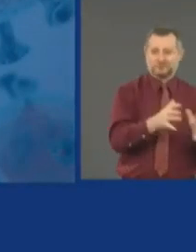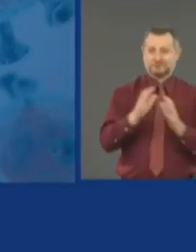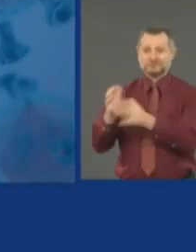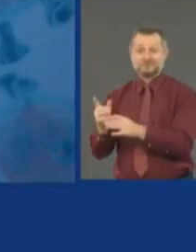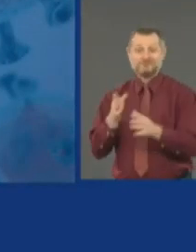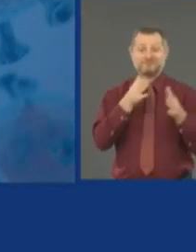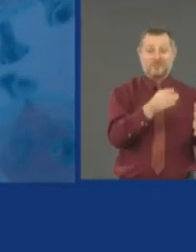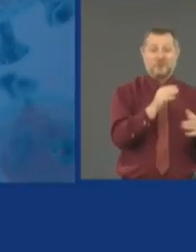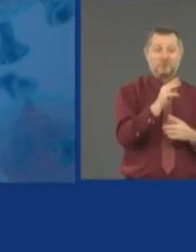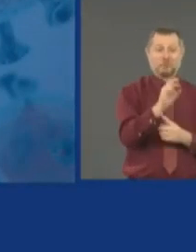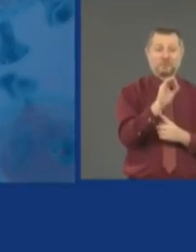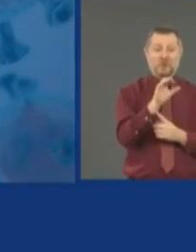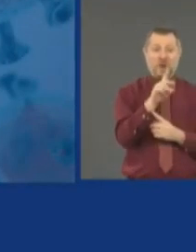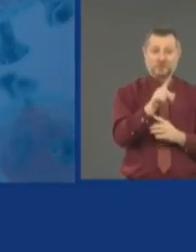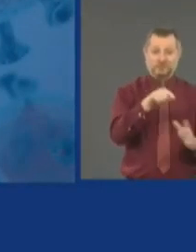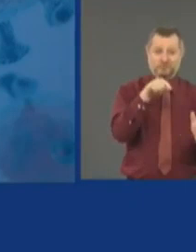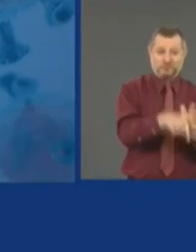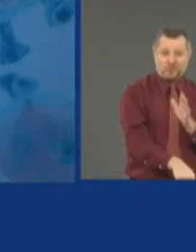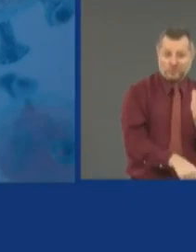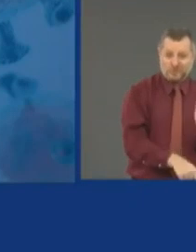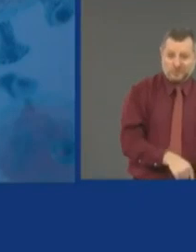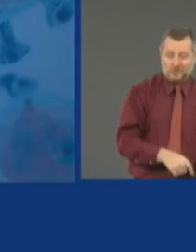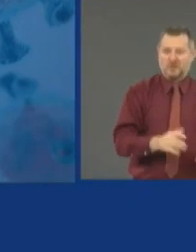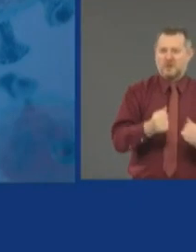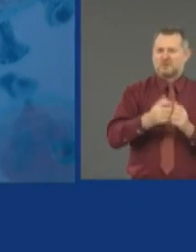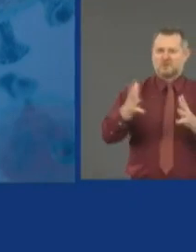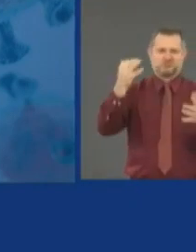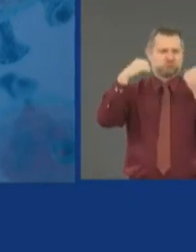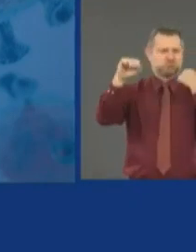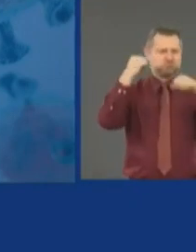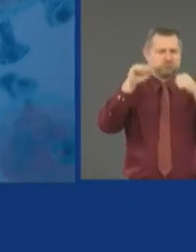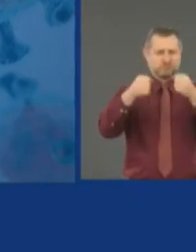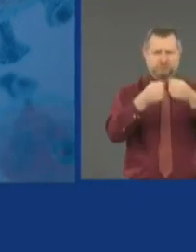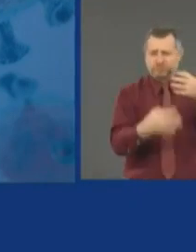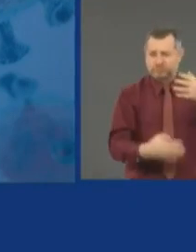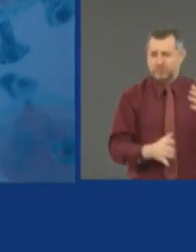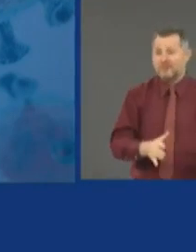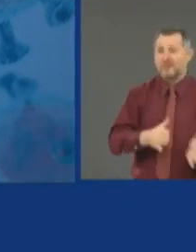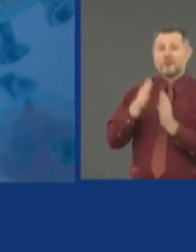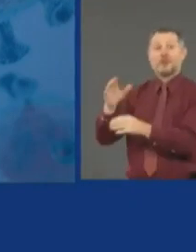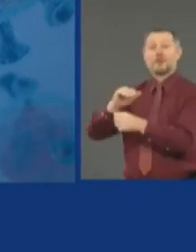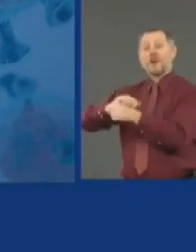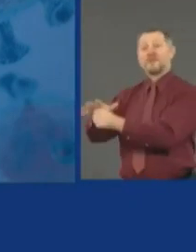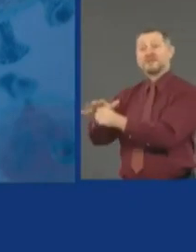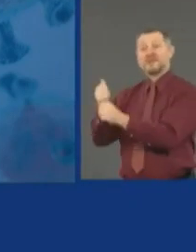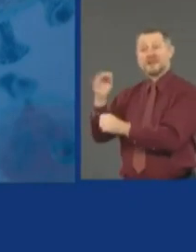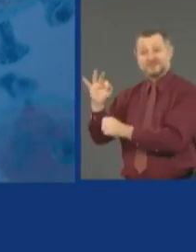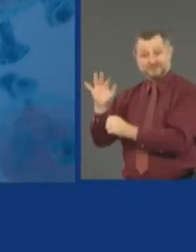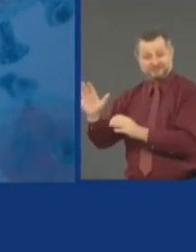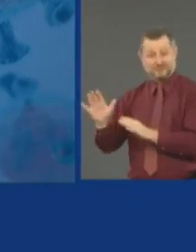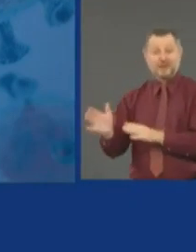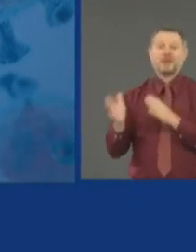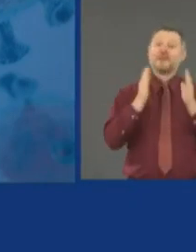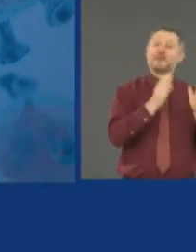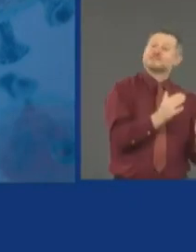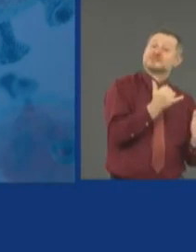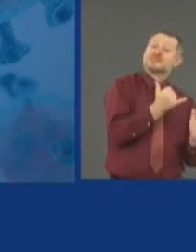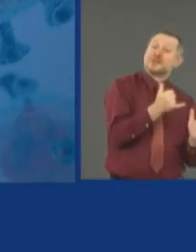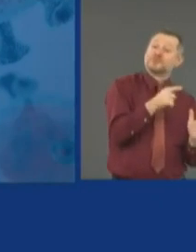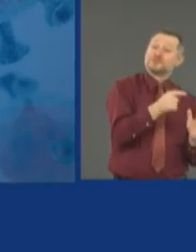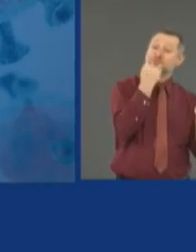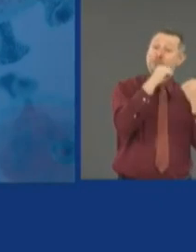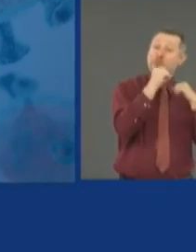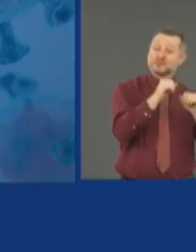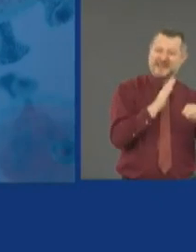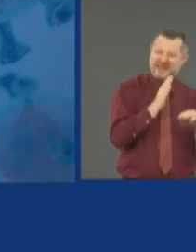murder aftermath and COVID-19, on the protests post Mr. Floyd's murder, we